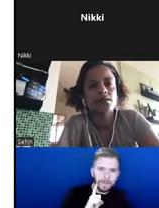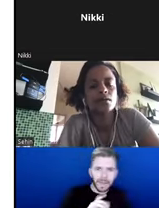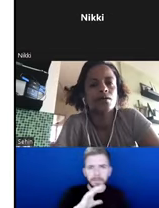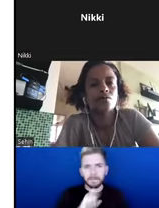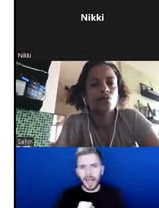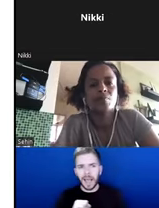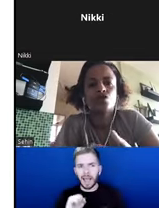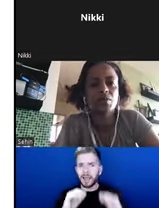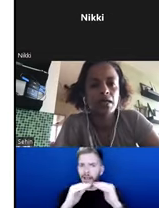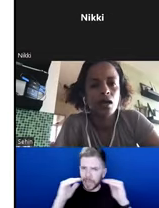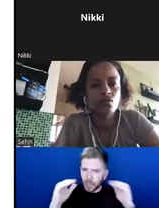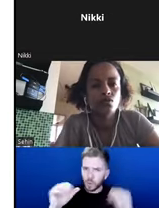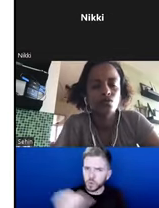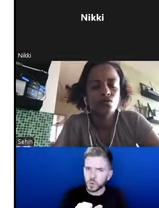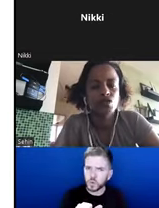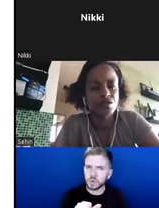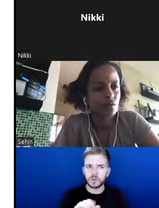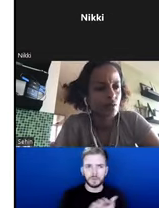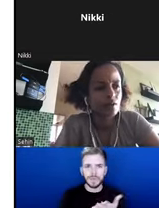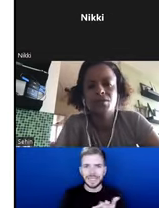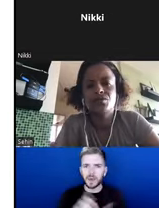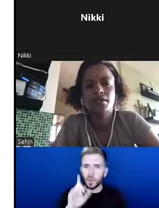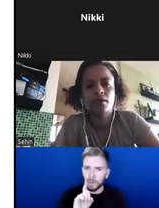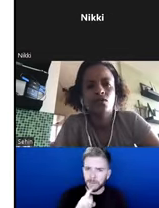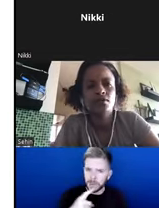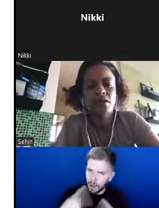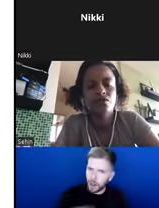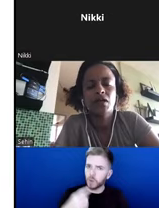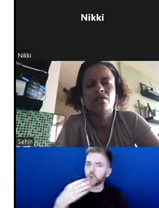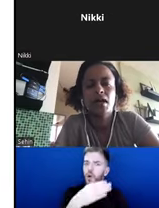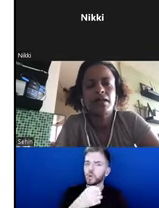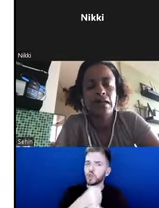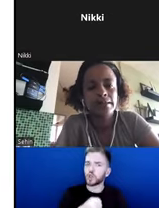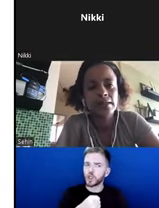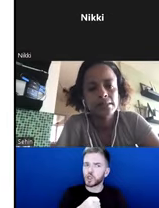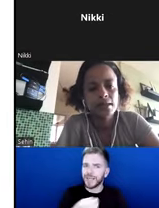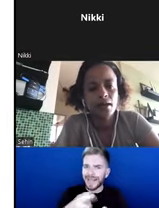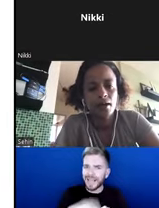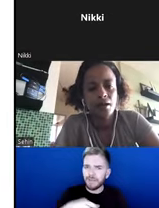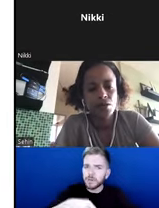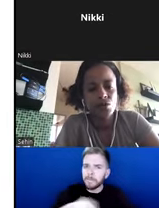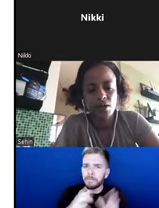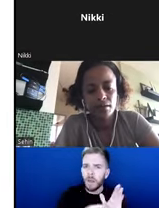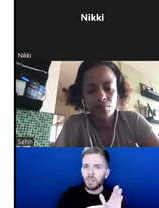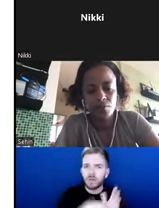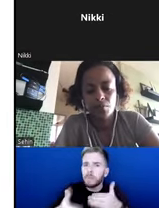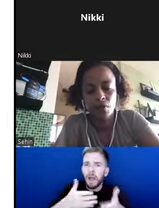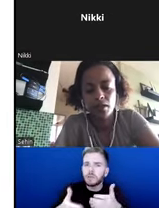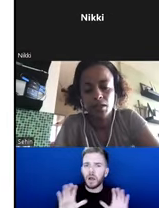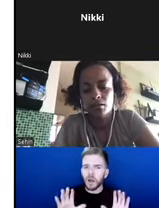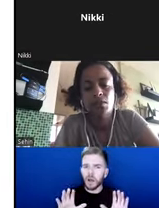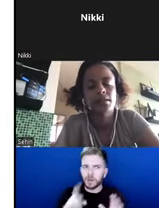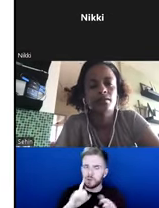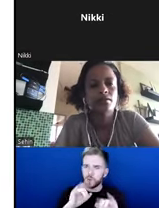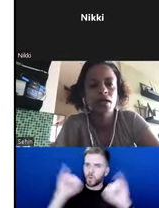that women should be allowed to go to church even when they're menstruating and all these kind of really radical ideas. He was writing about them before